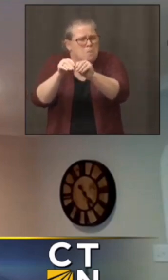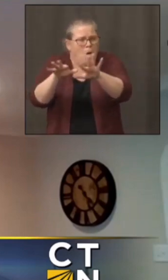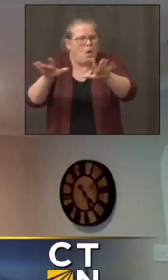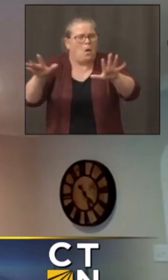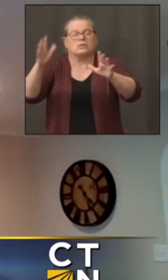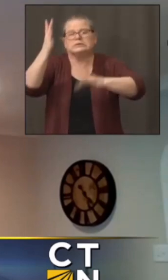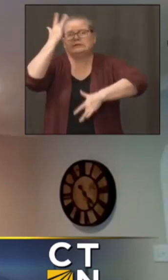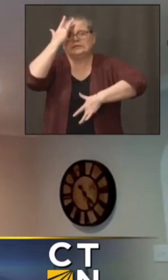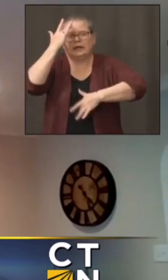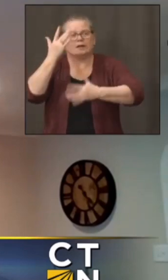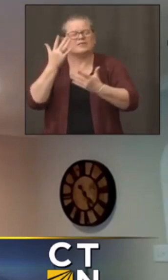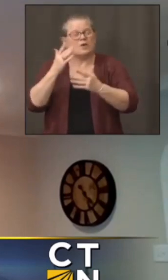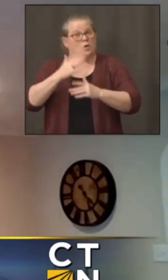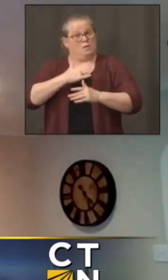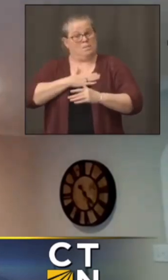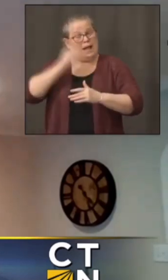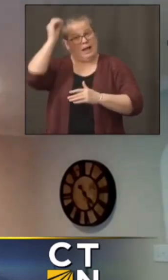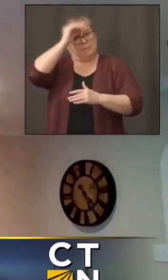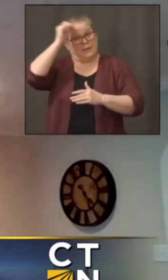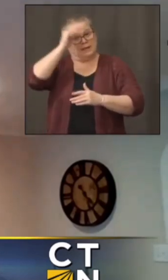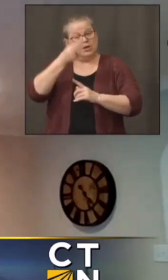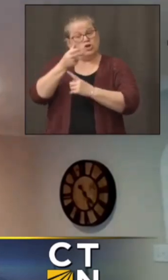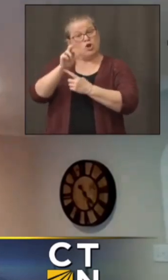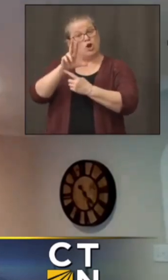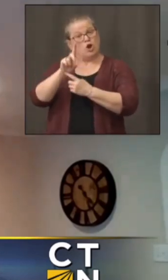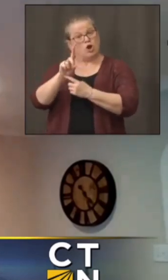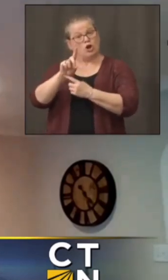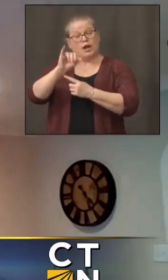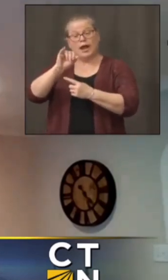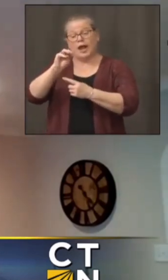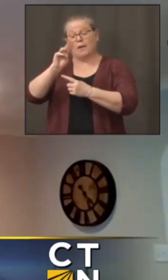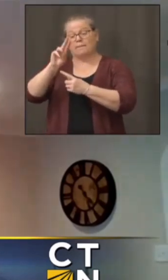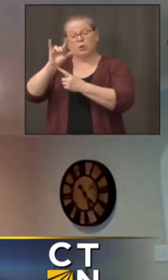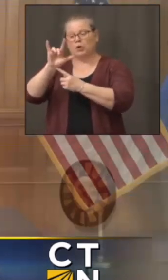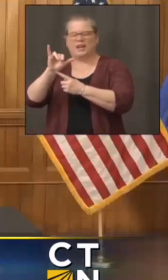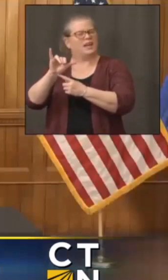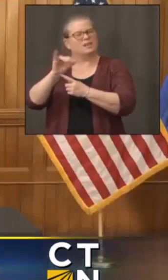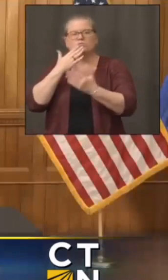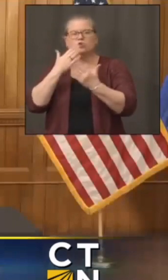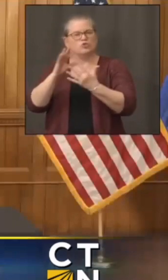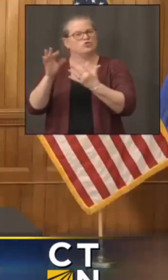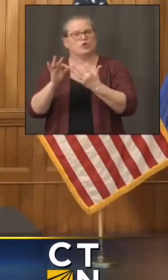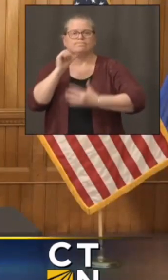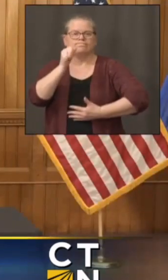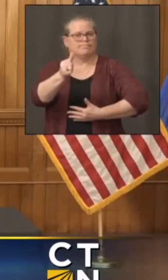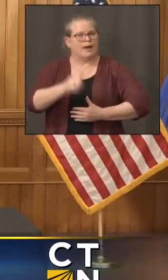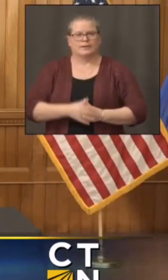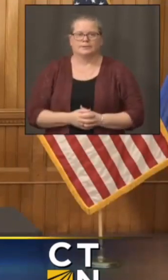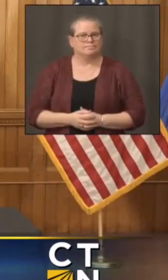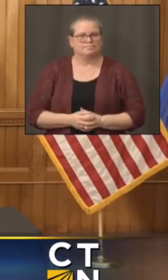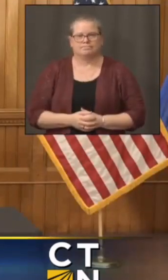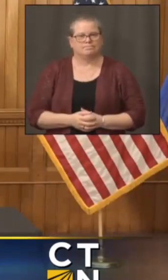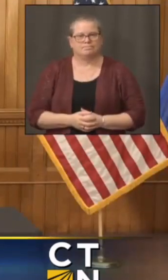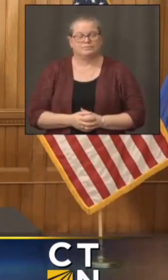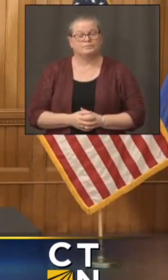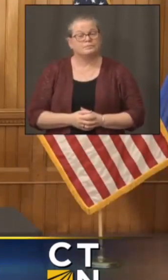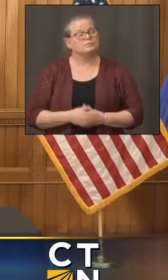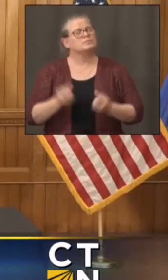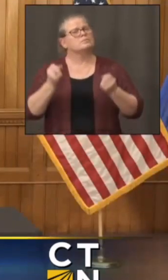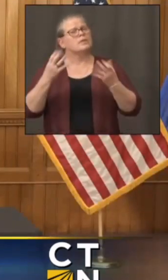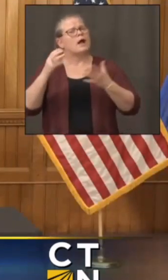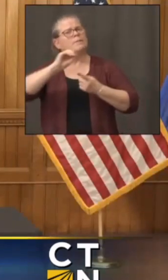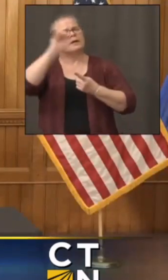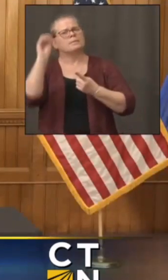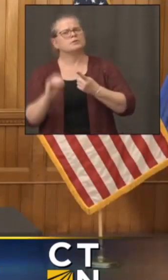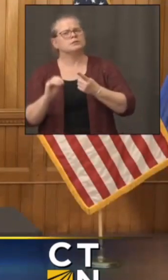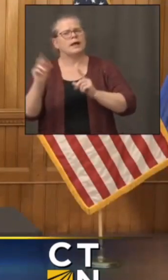viable option how much of what percentage of the public would have to be immunized to get there and how long could that